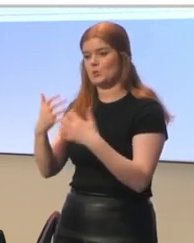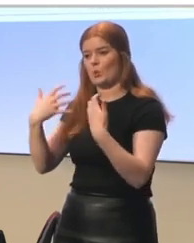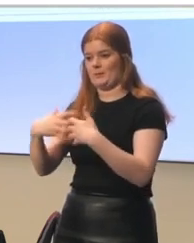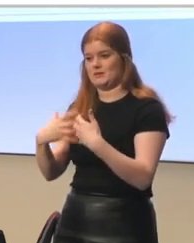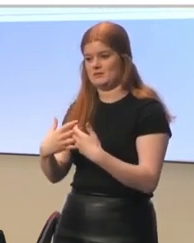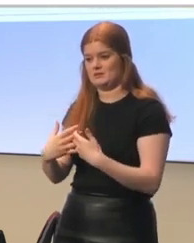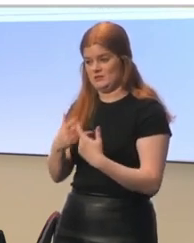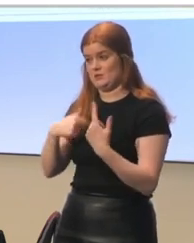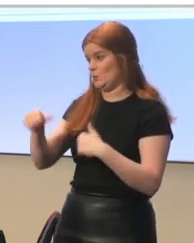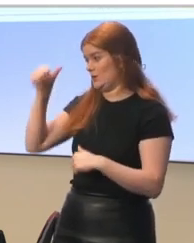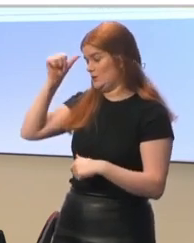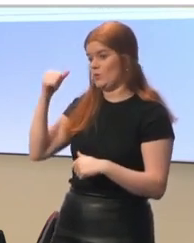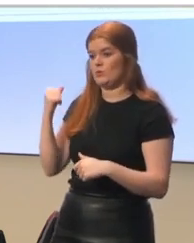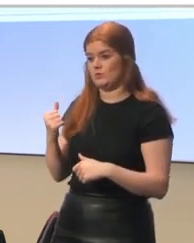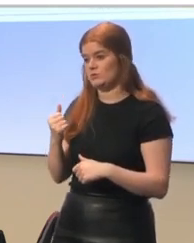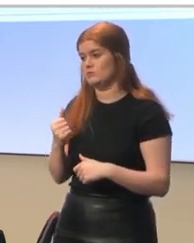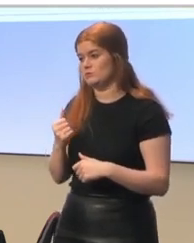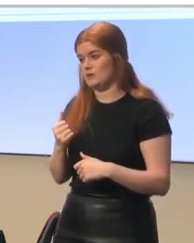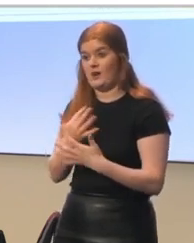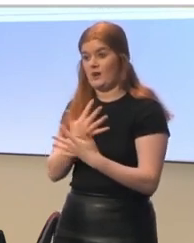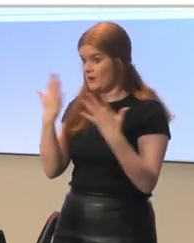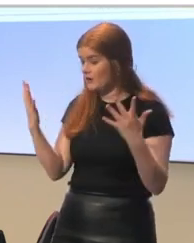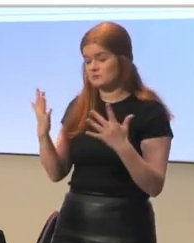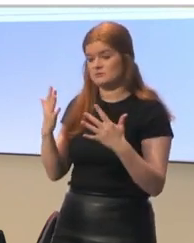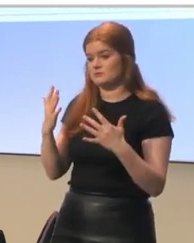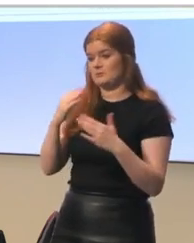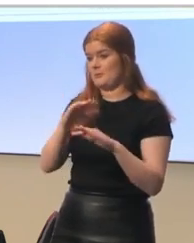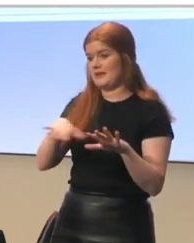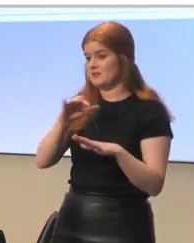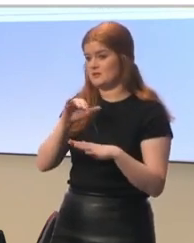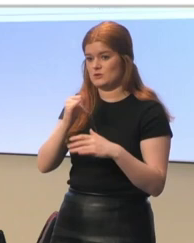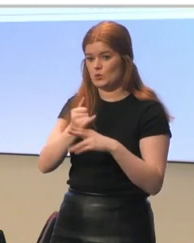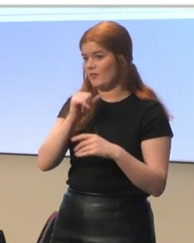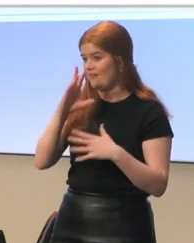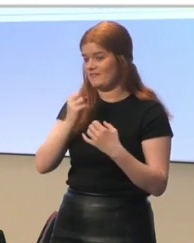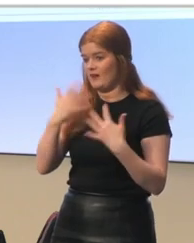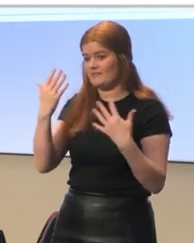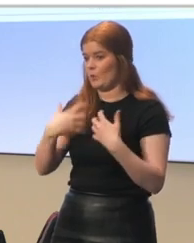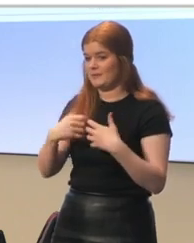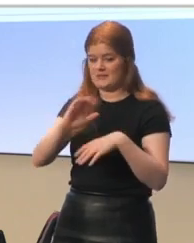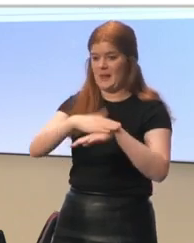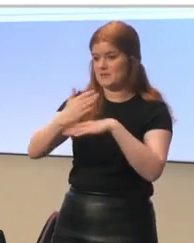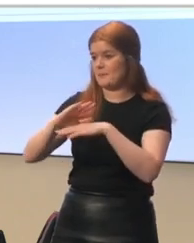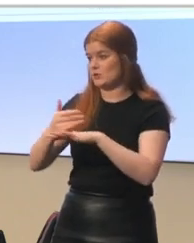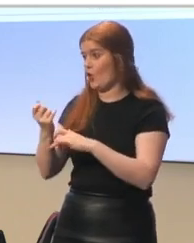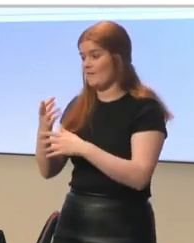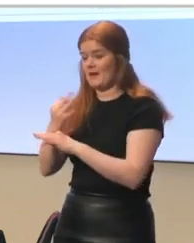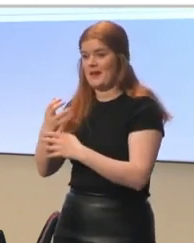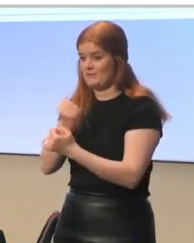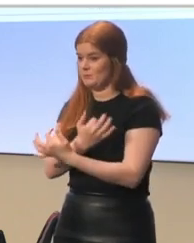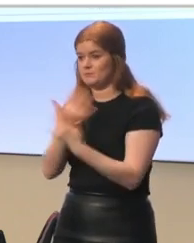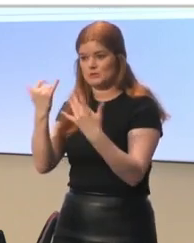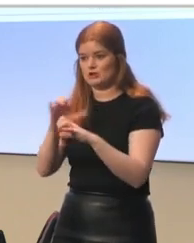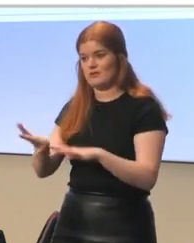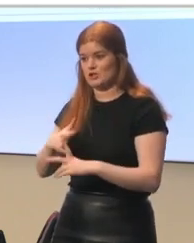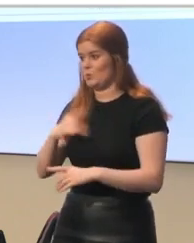We know that lots of learners didn't have enough equipment. Laptops were lacking. Families had multiple children with only one